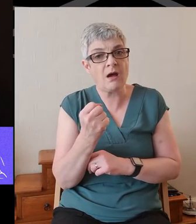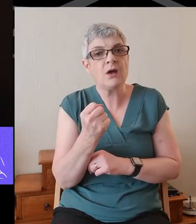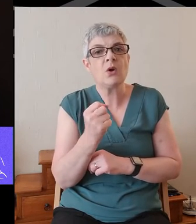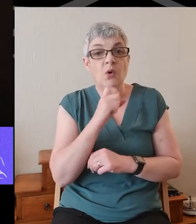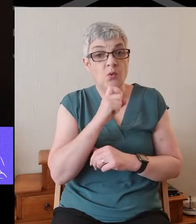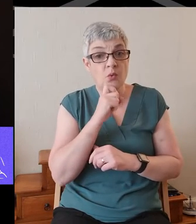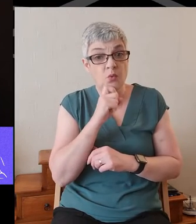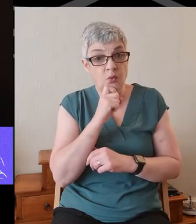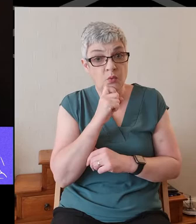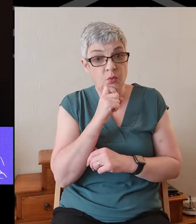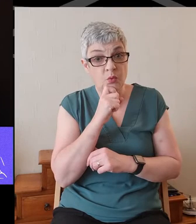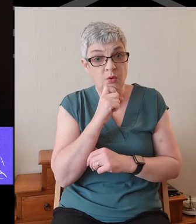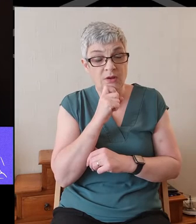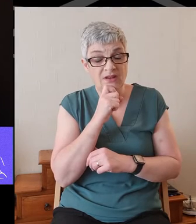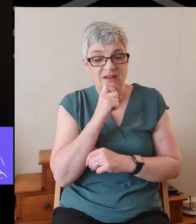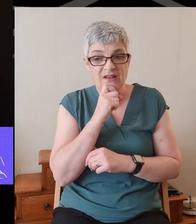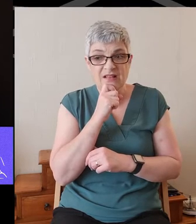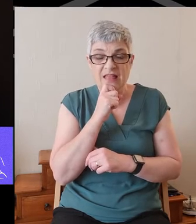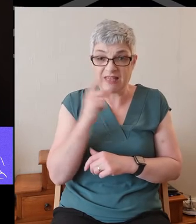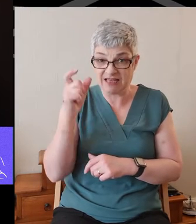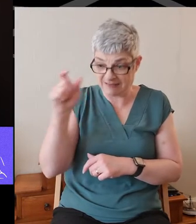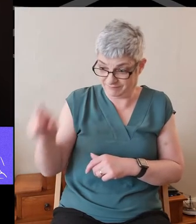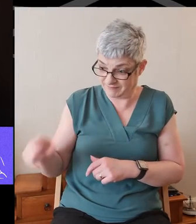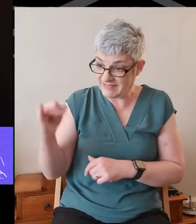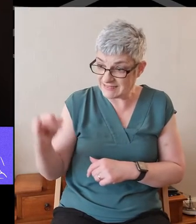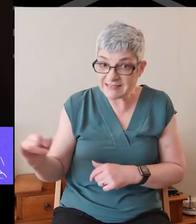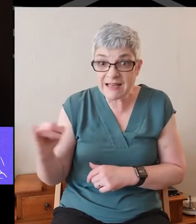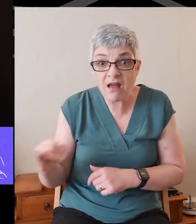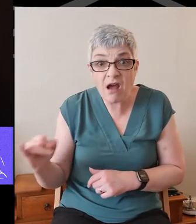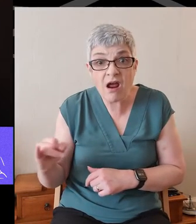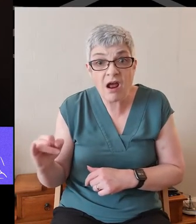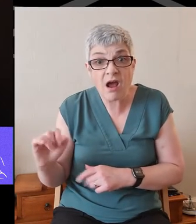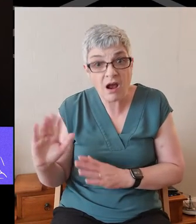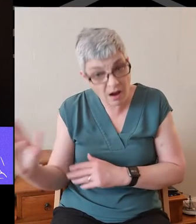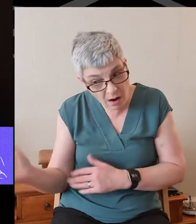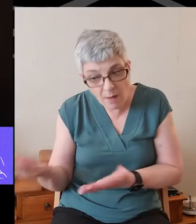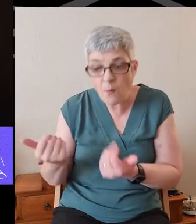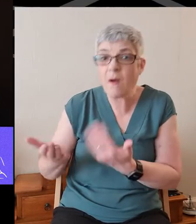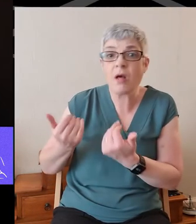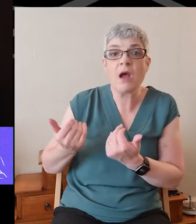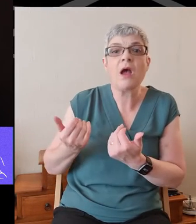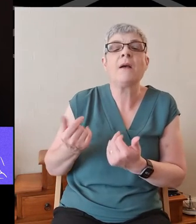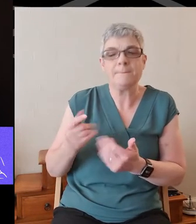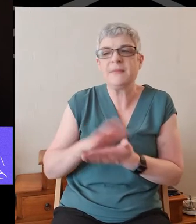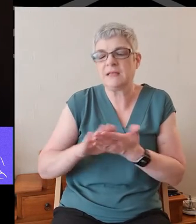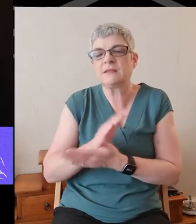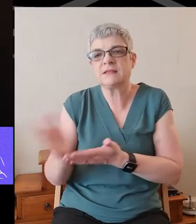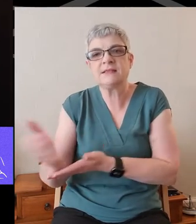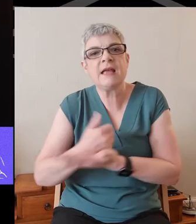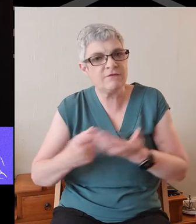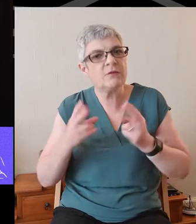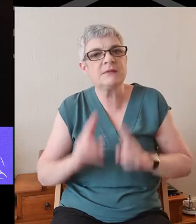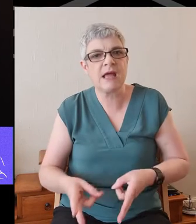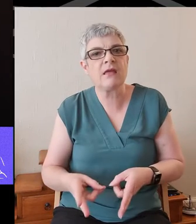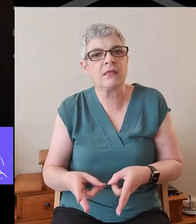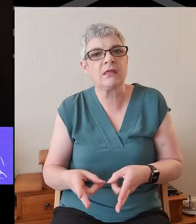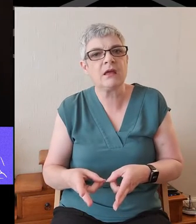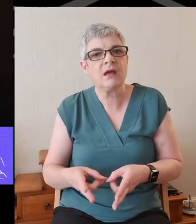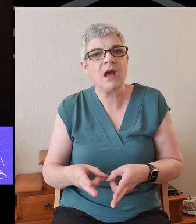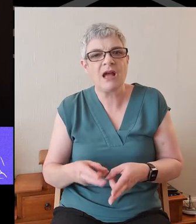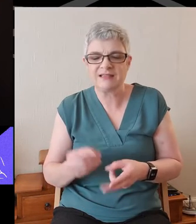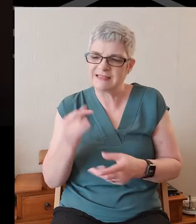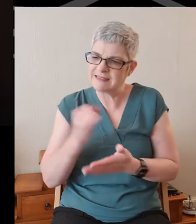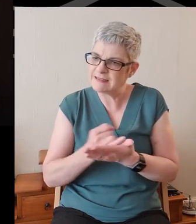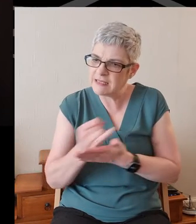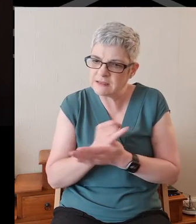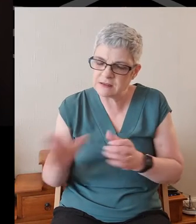Whoever turns a sinner from the heather of their way will save them from death and cover over a multitude of